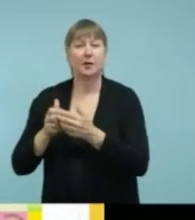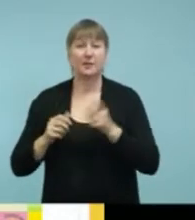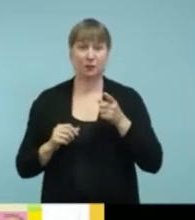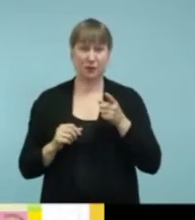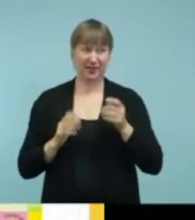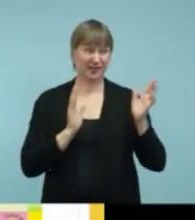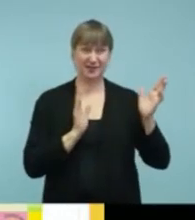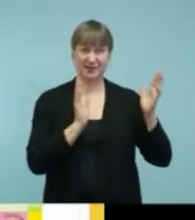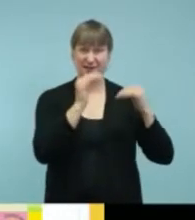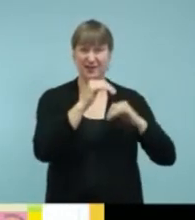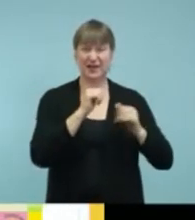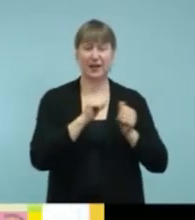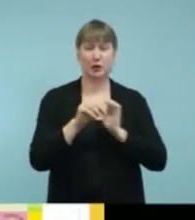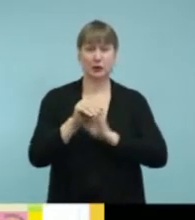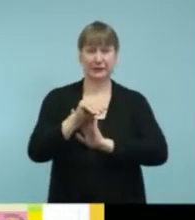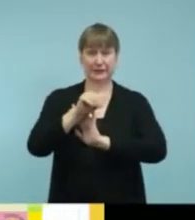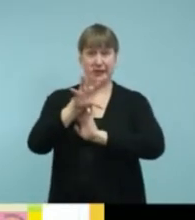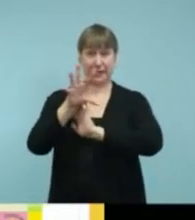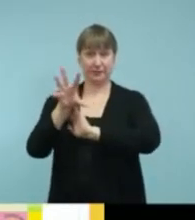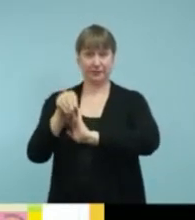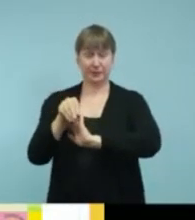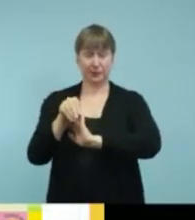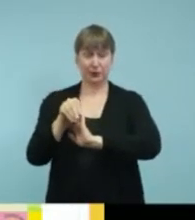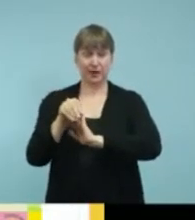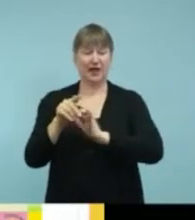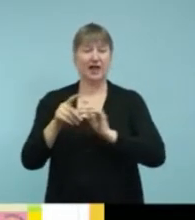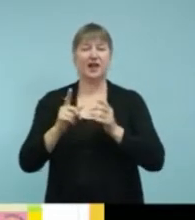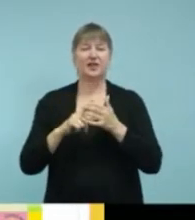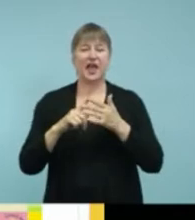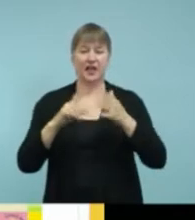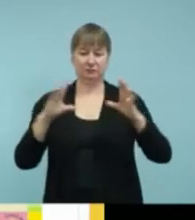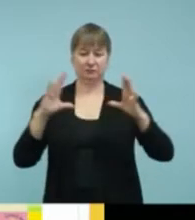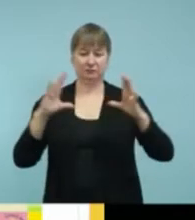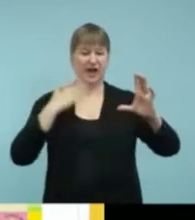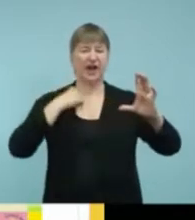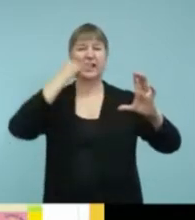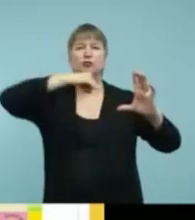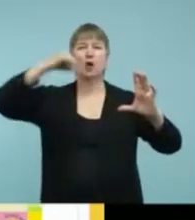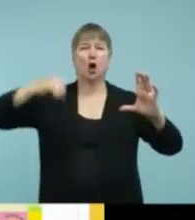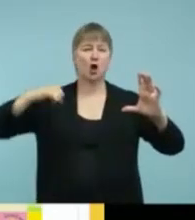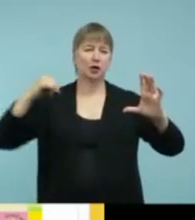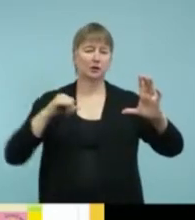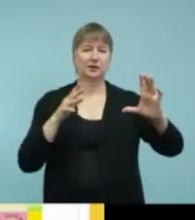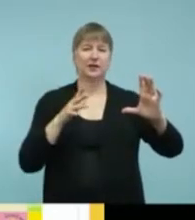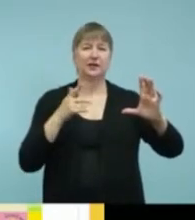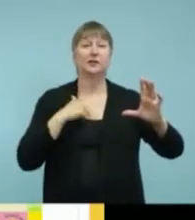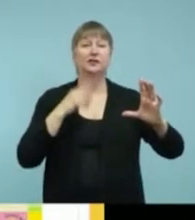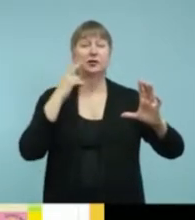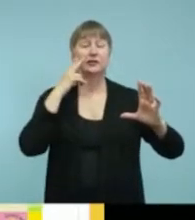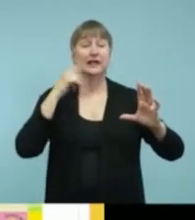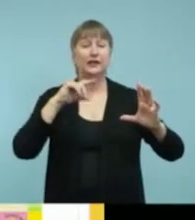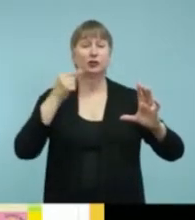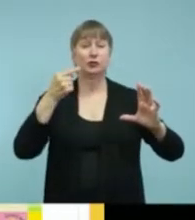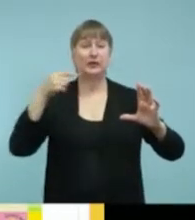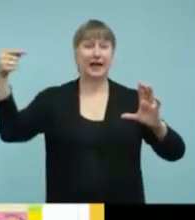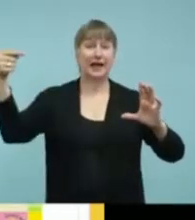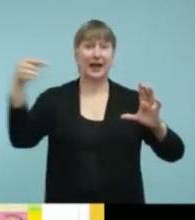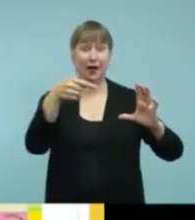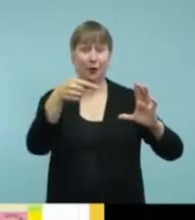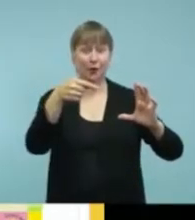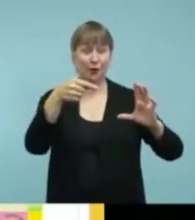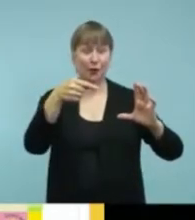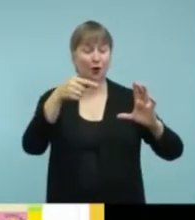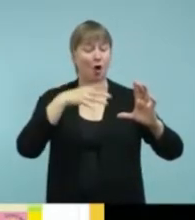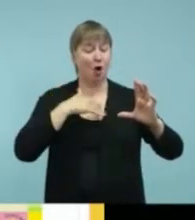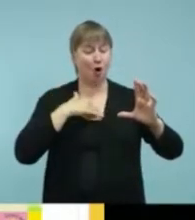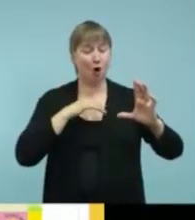you take that picture and then you can draw all over it. So you could see like the green arrow shows where they should sit. The red